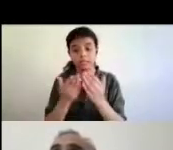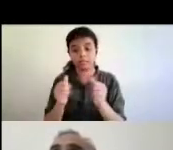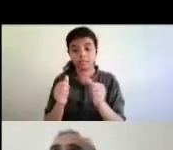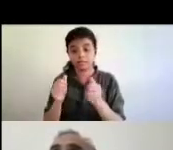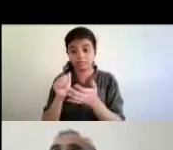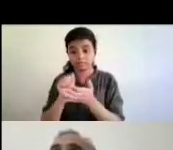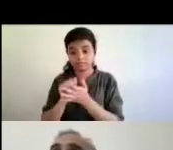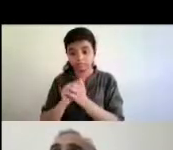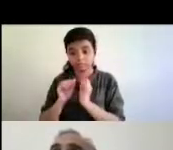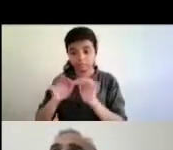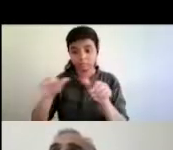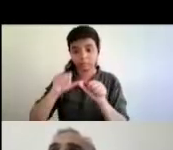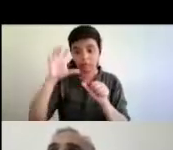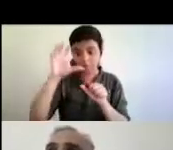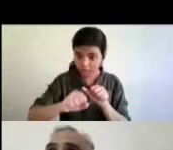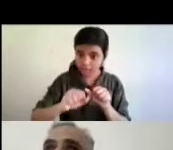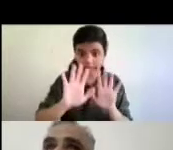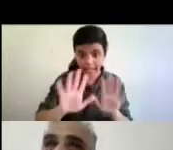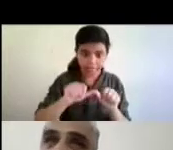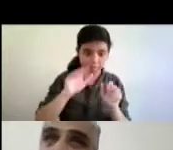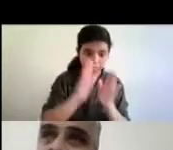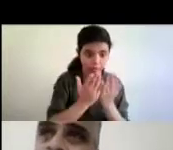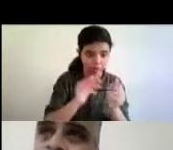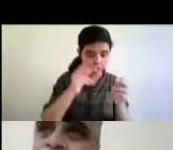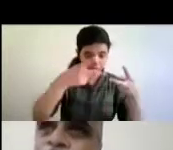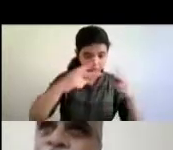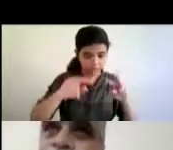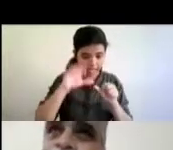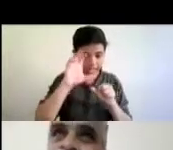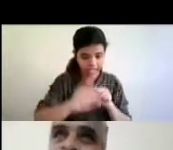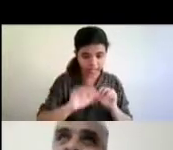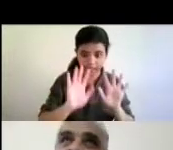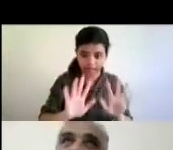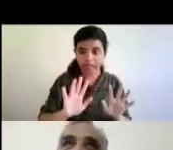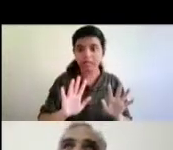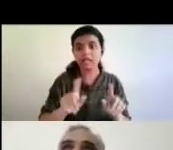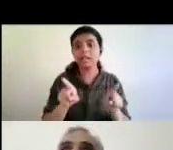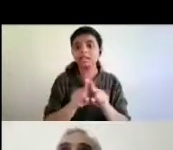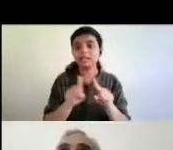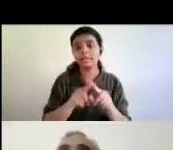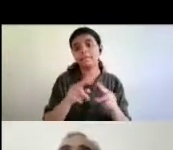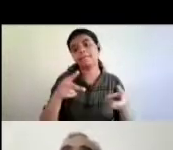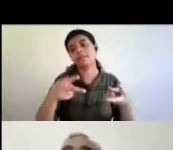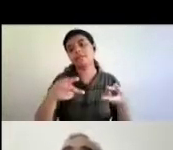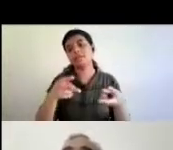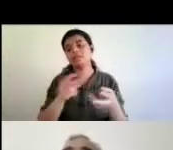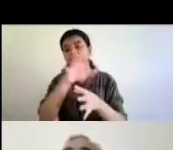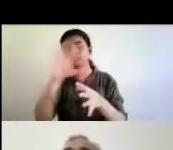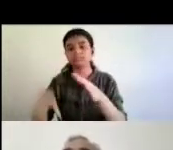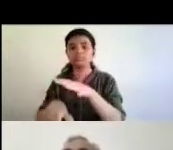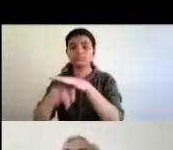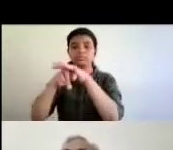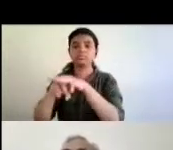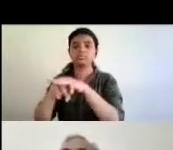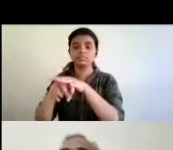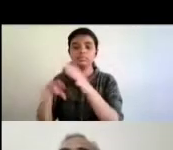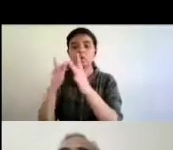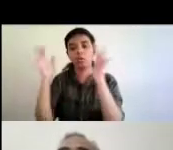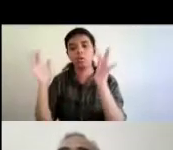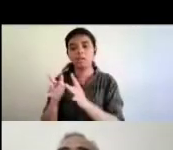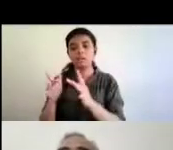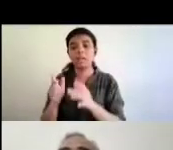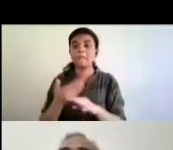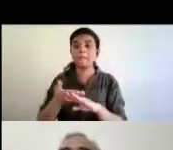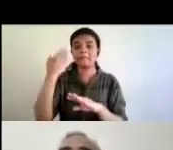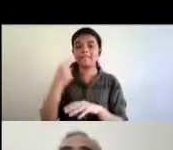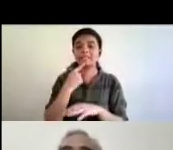put it on this so that it is uh you know one plus one doesn't remain one anymore and once a title is